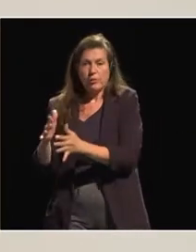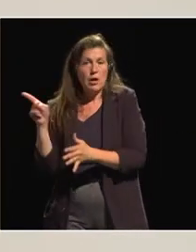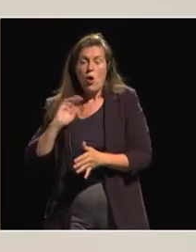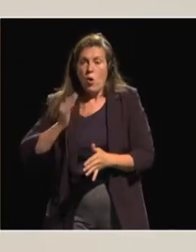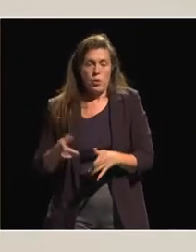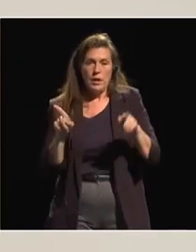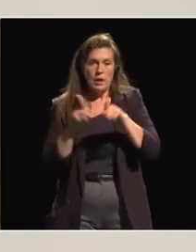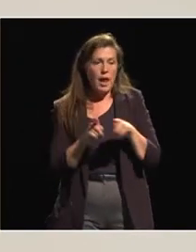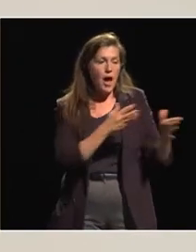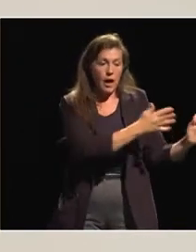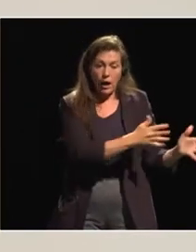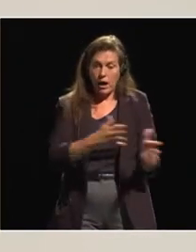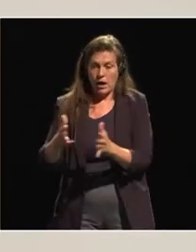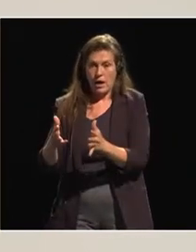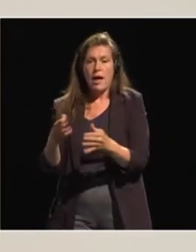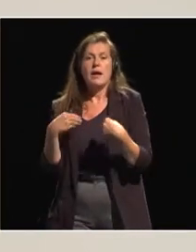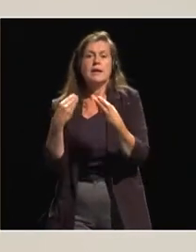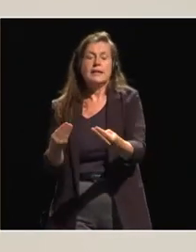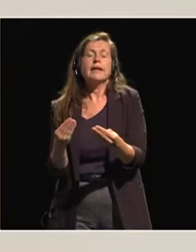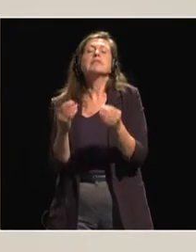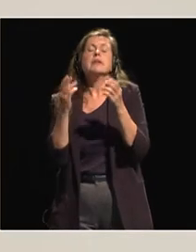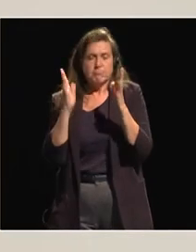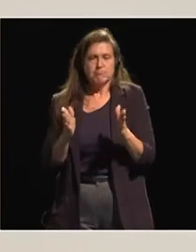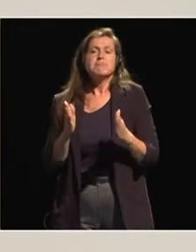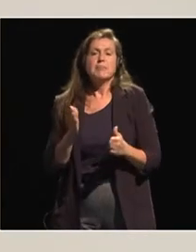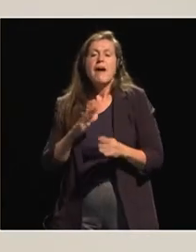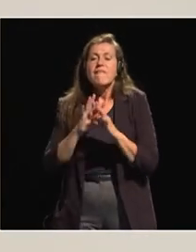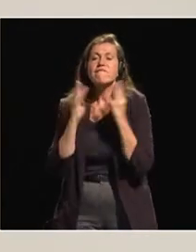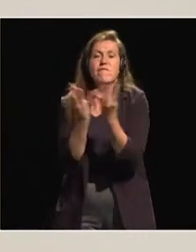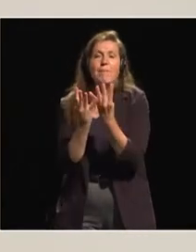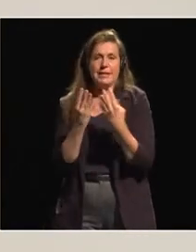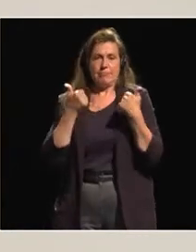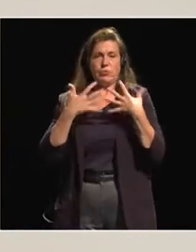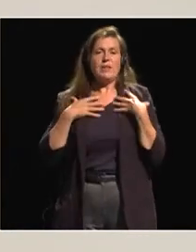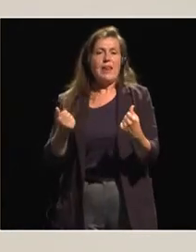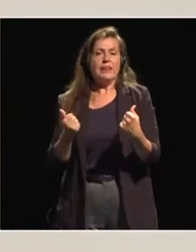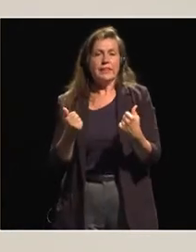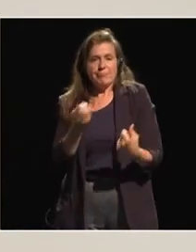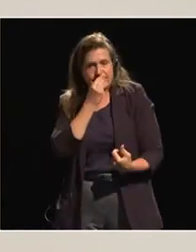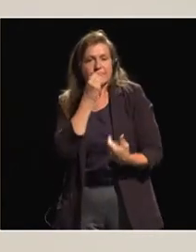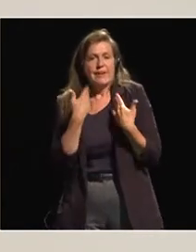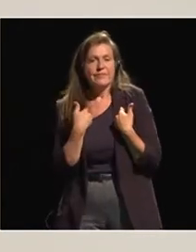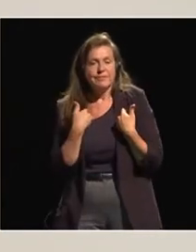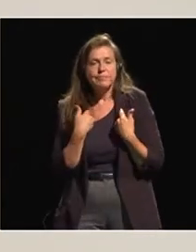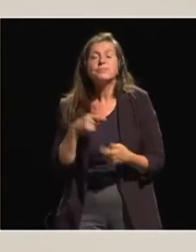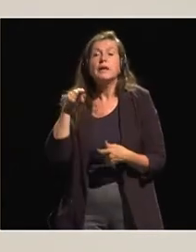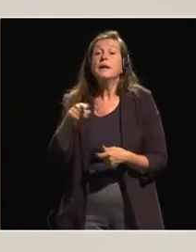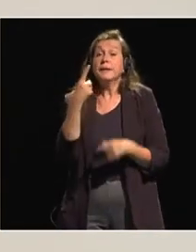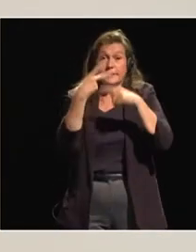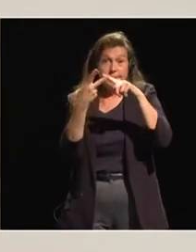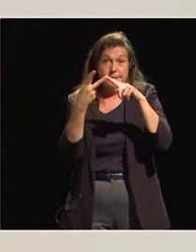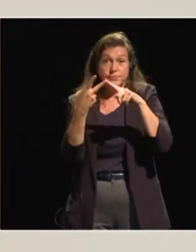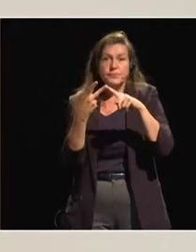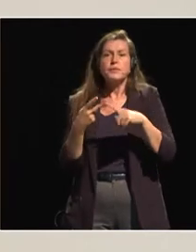the first processing. So they are mainly the guarantors of the well-being of their family. The second